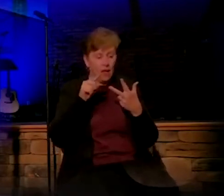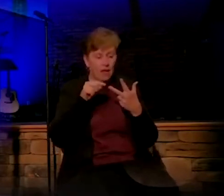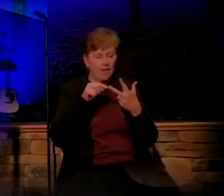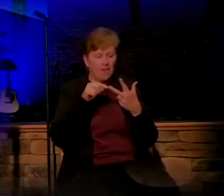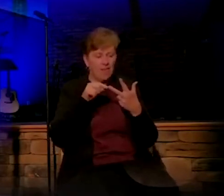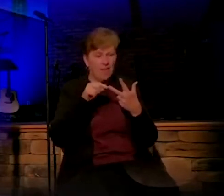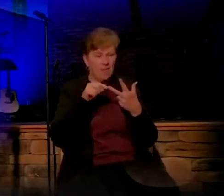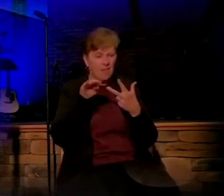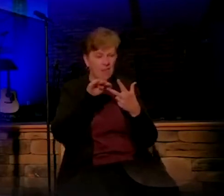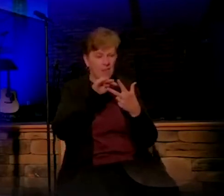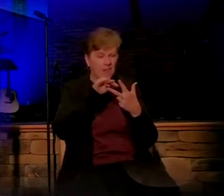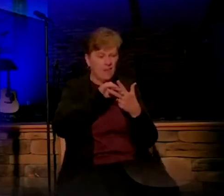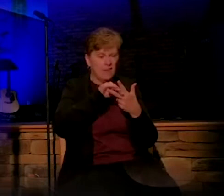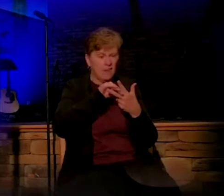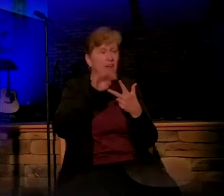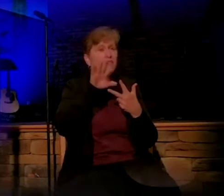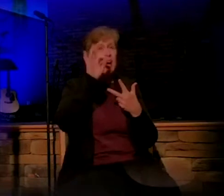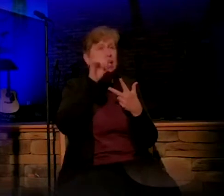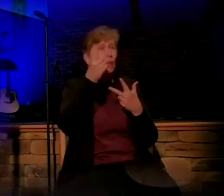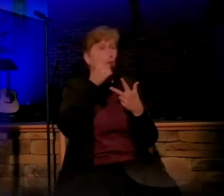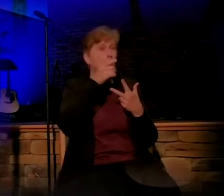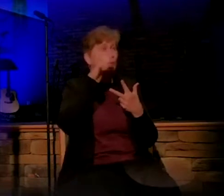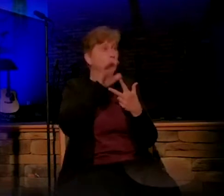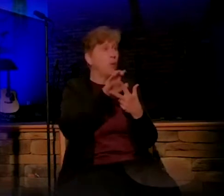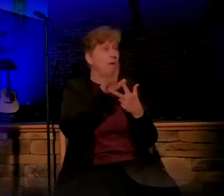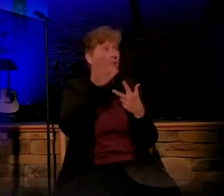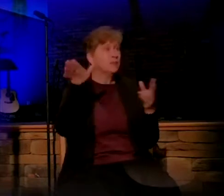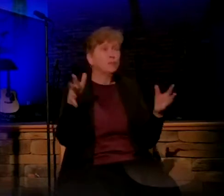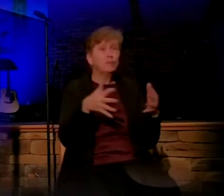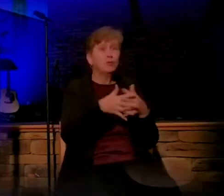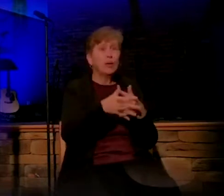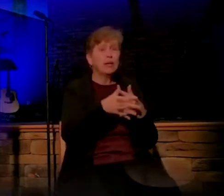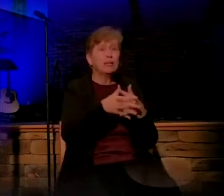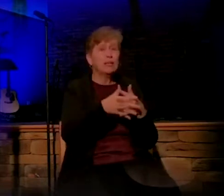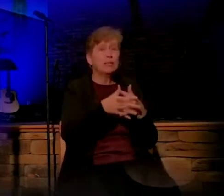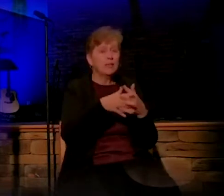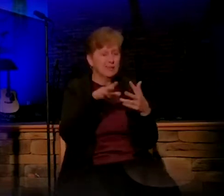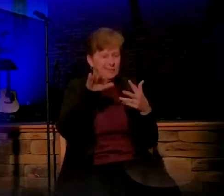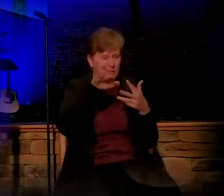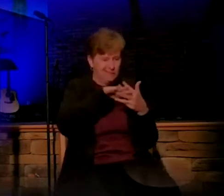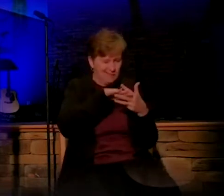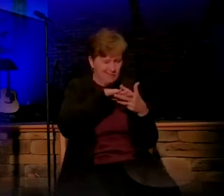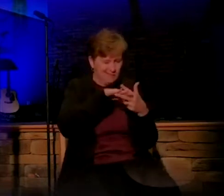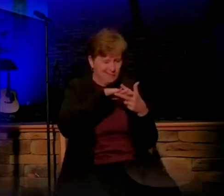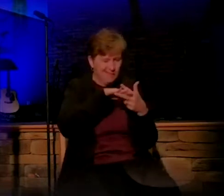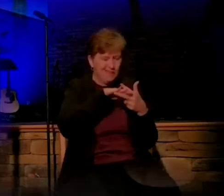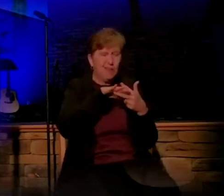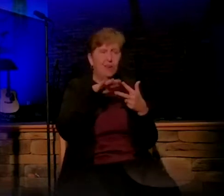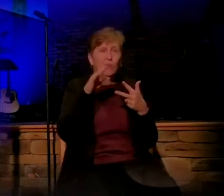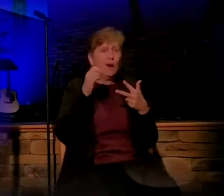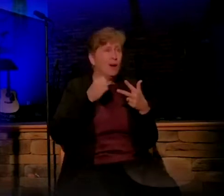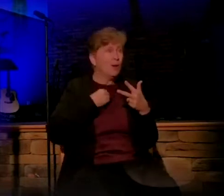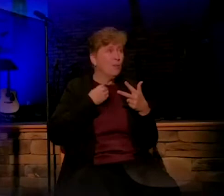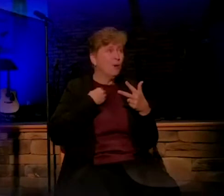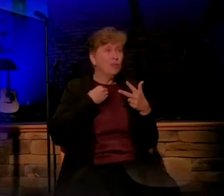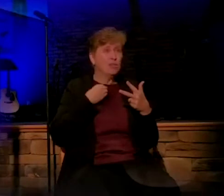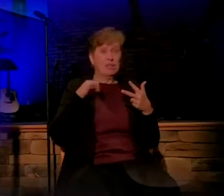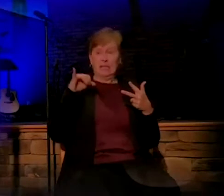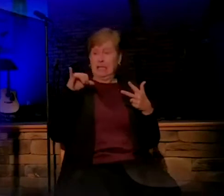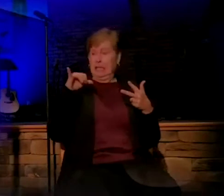who is your wife, that she's pregnant. So what would be the emotion now? You go from yikes